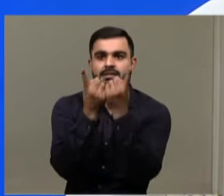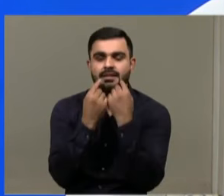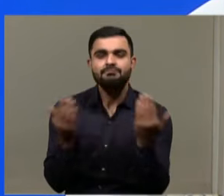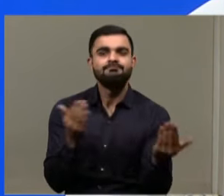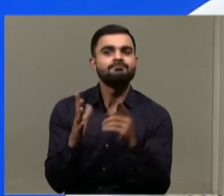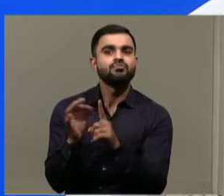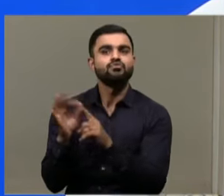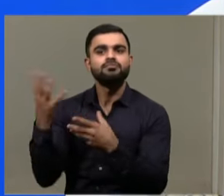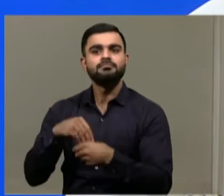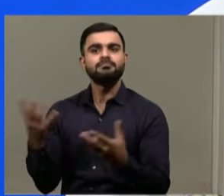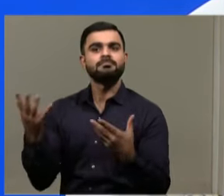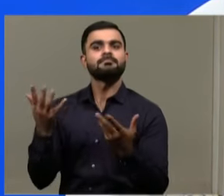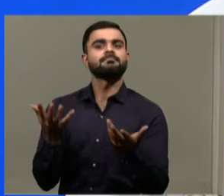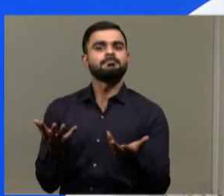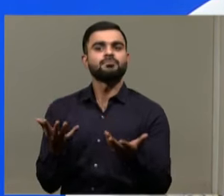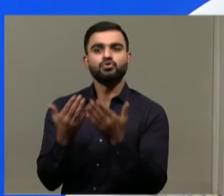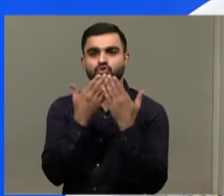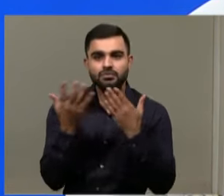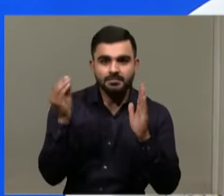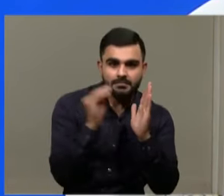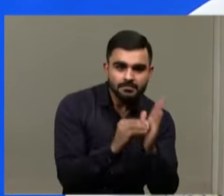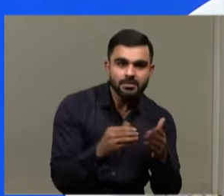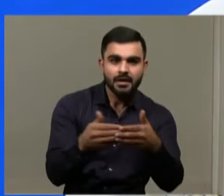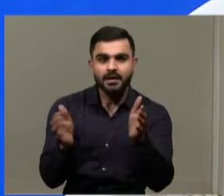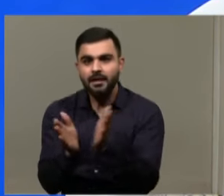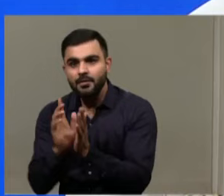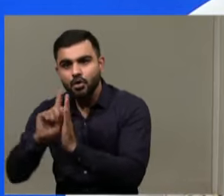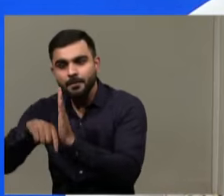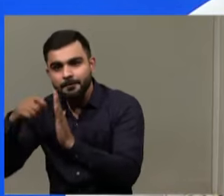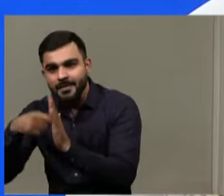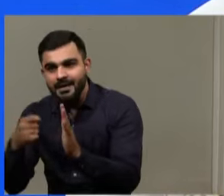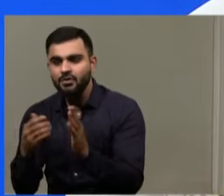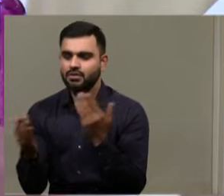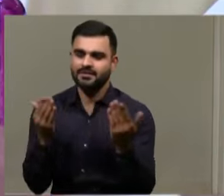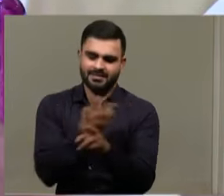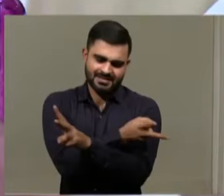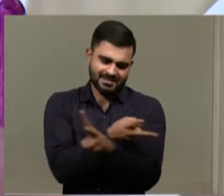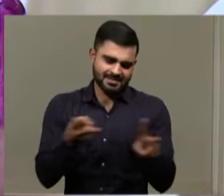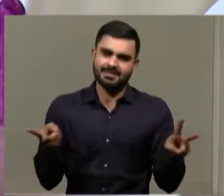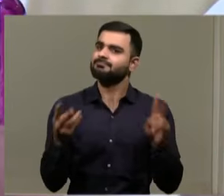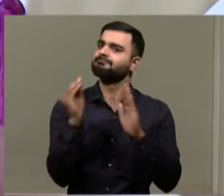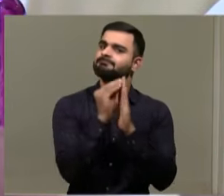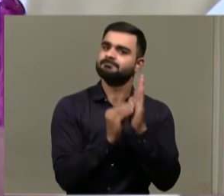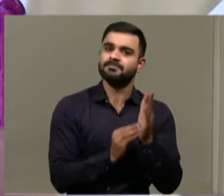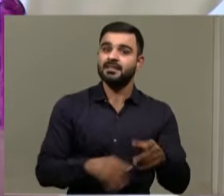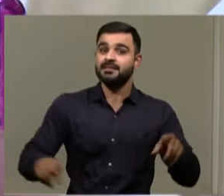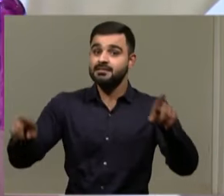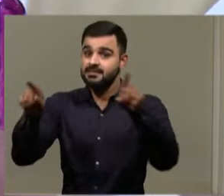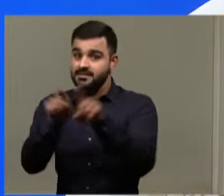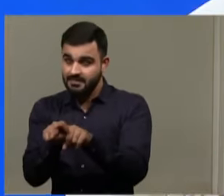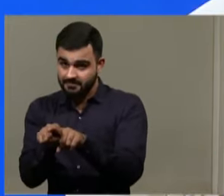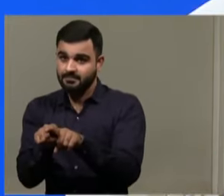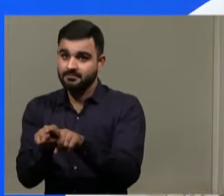also included in schools, like community project related services are also included. The same way,